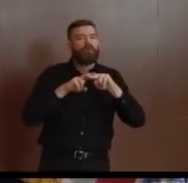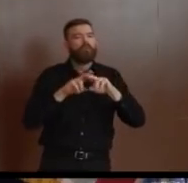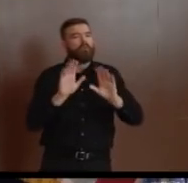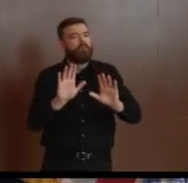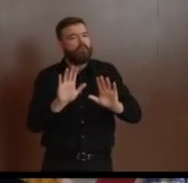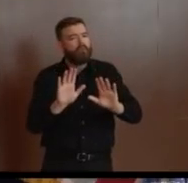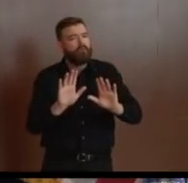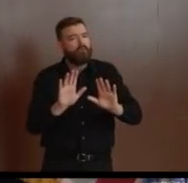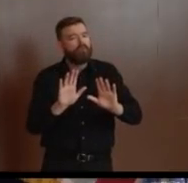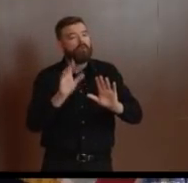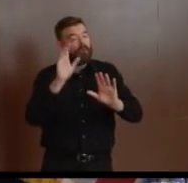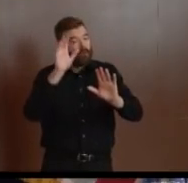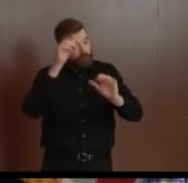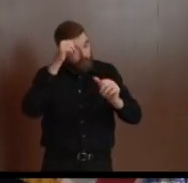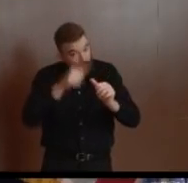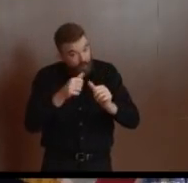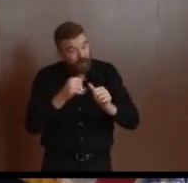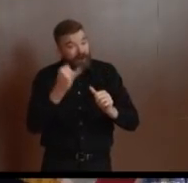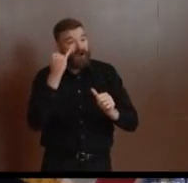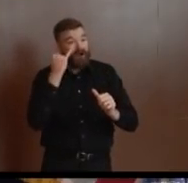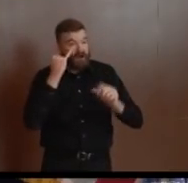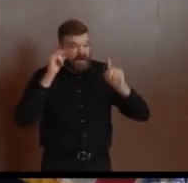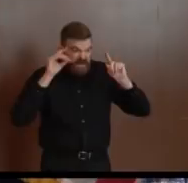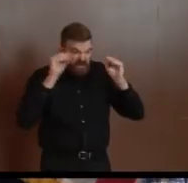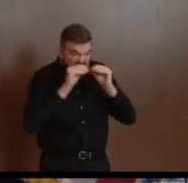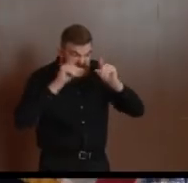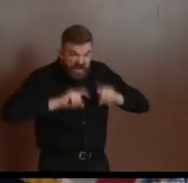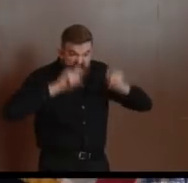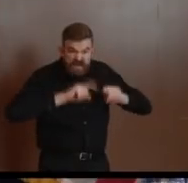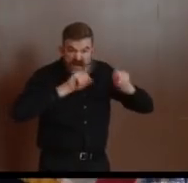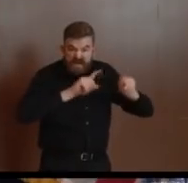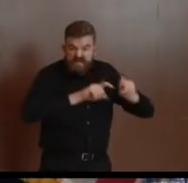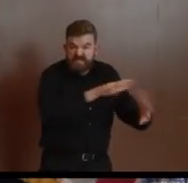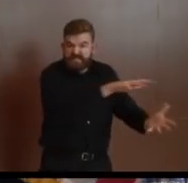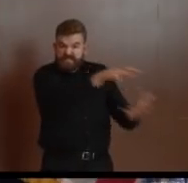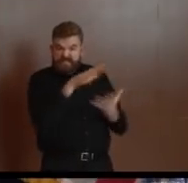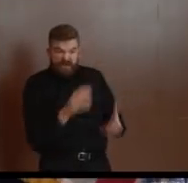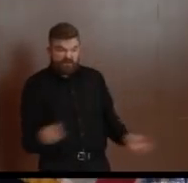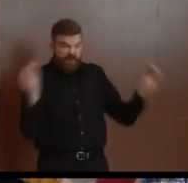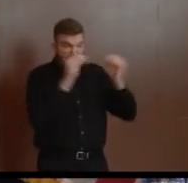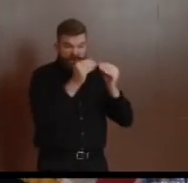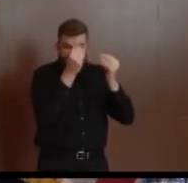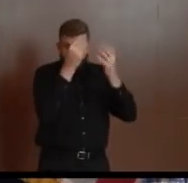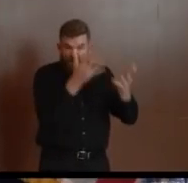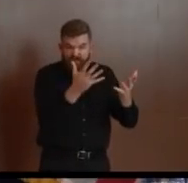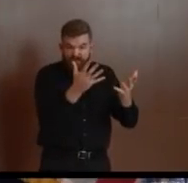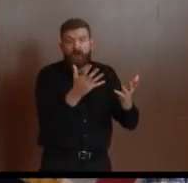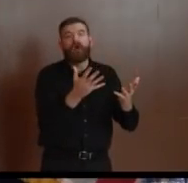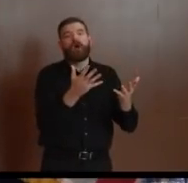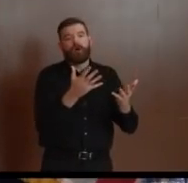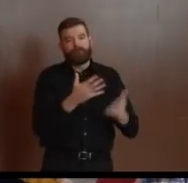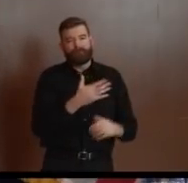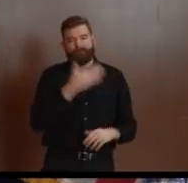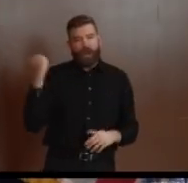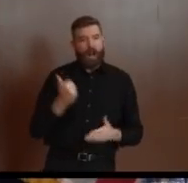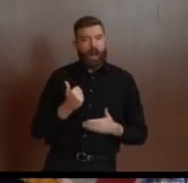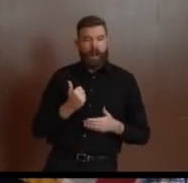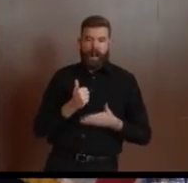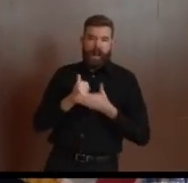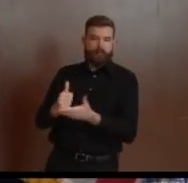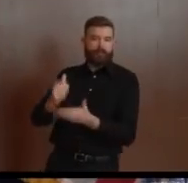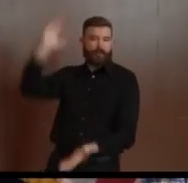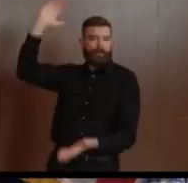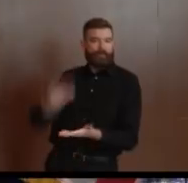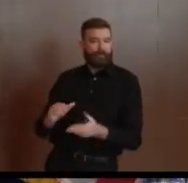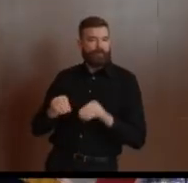able to break the back of this virus. As we begin, as I said, more rigorous collections statewide, we are